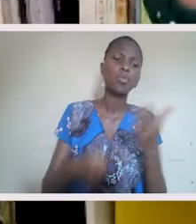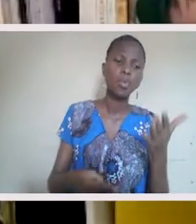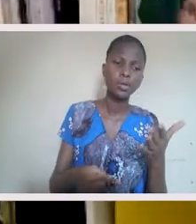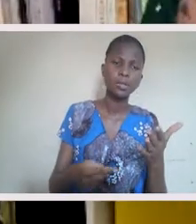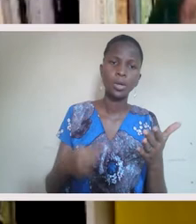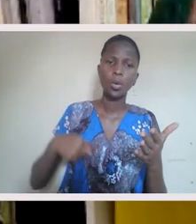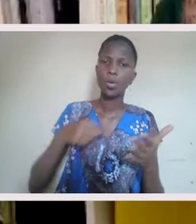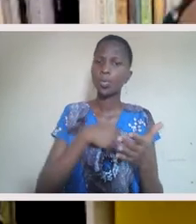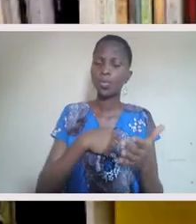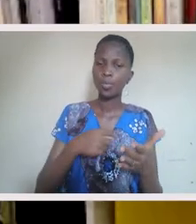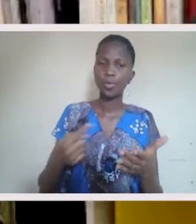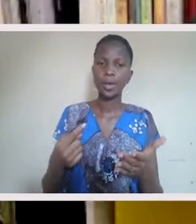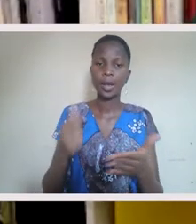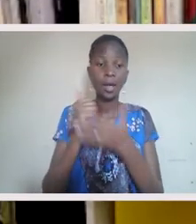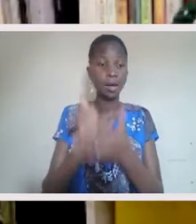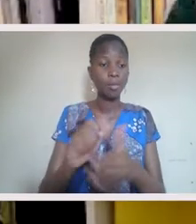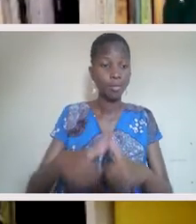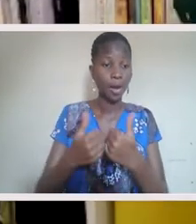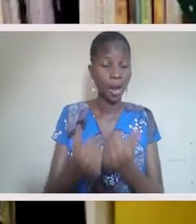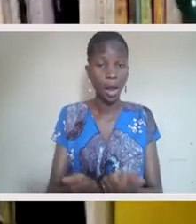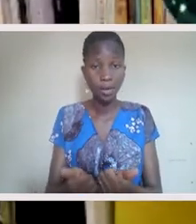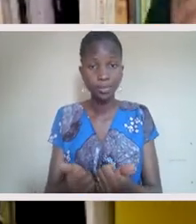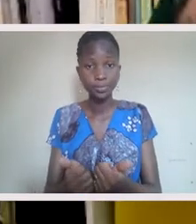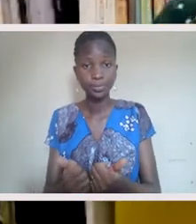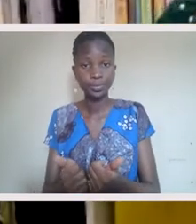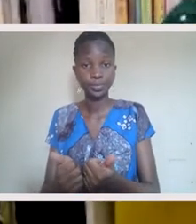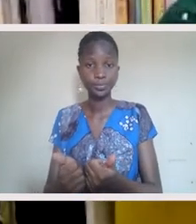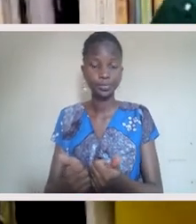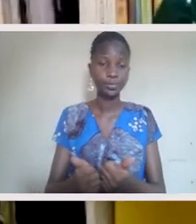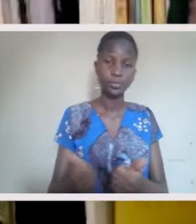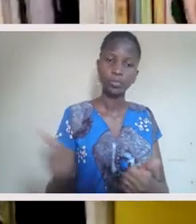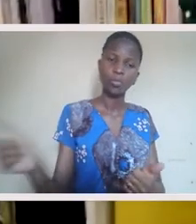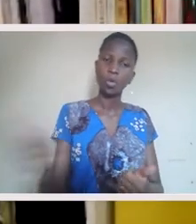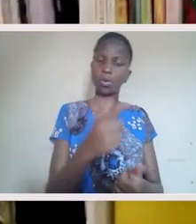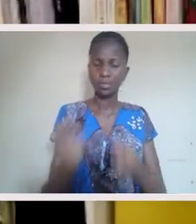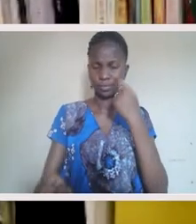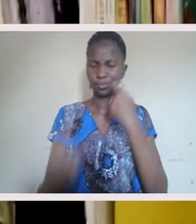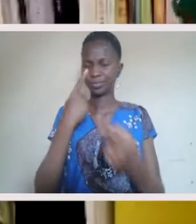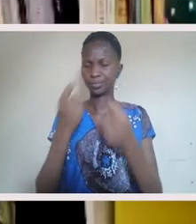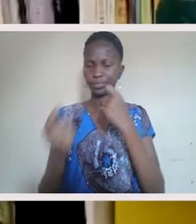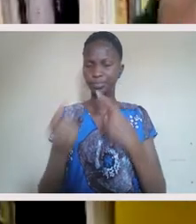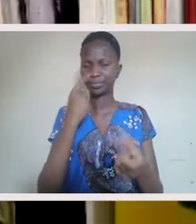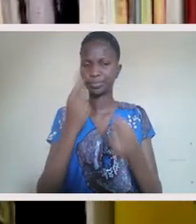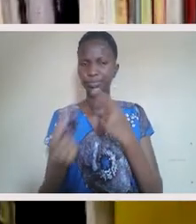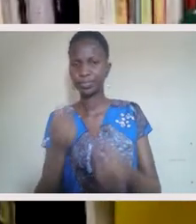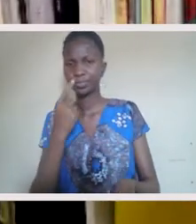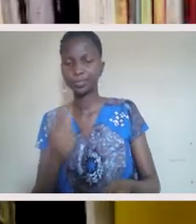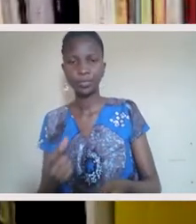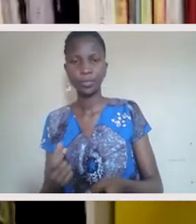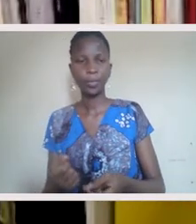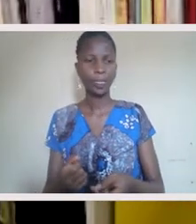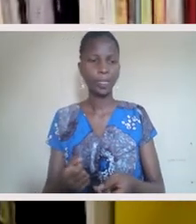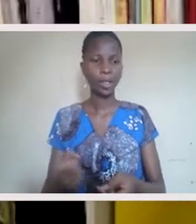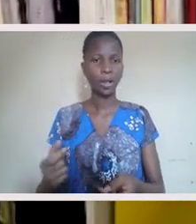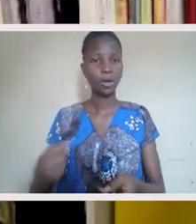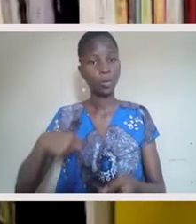asking the questions of what we think is supposed to happen, what should happen, shit is always dangerous, right? All of these pieces, and we start